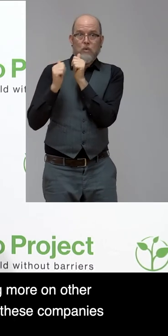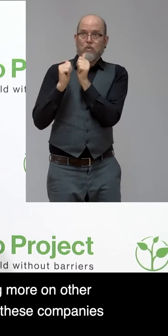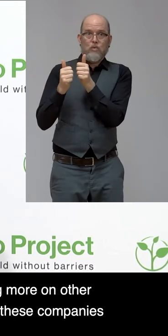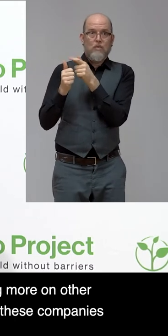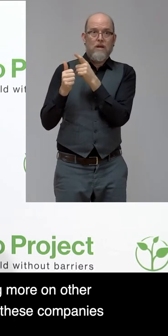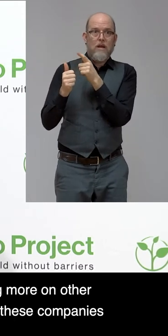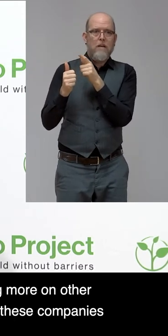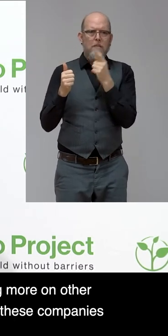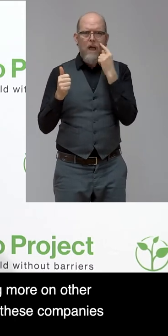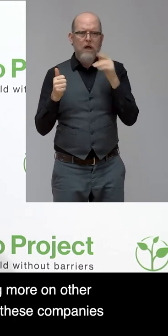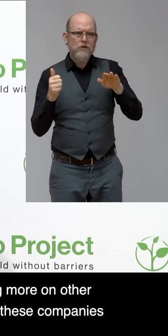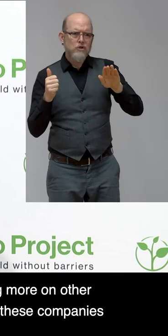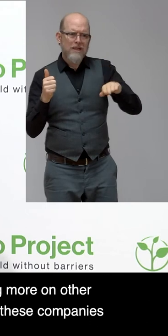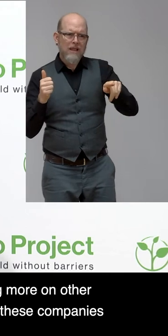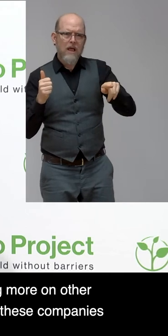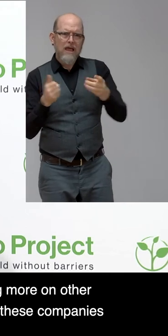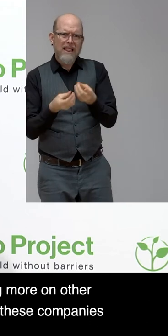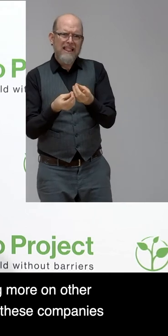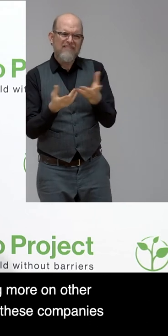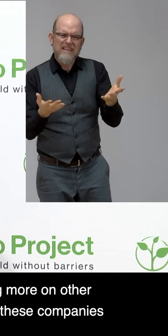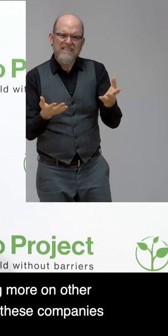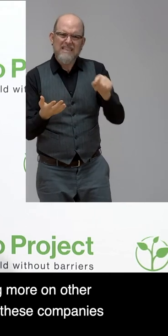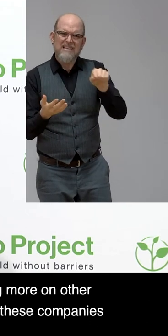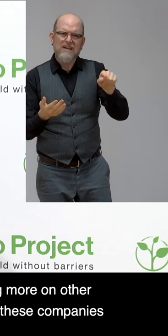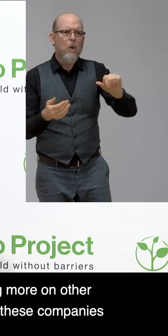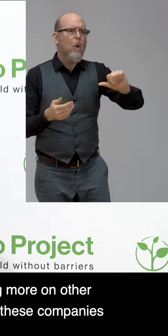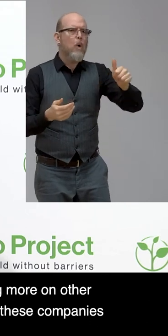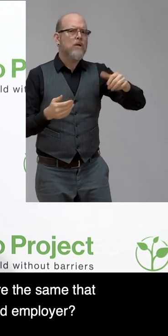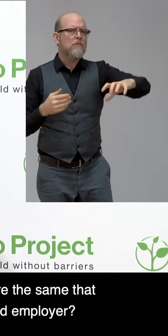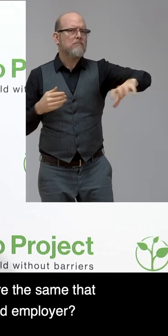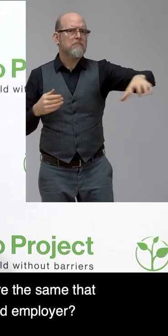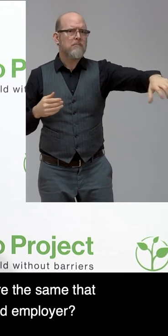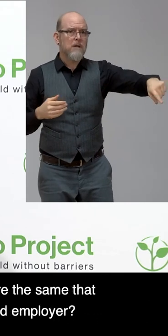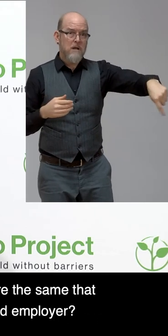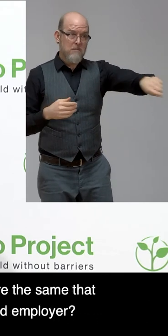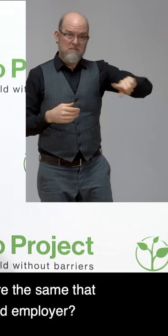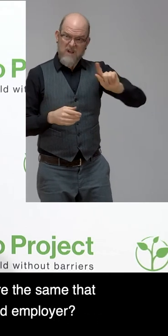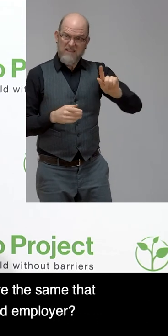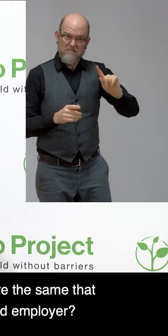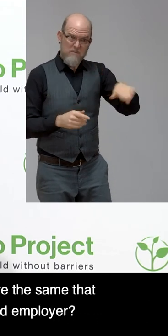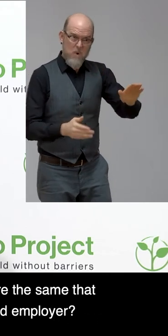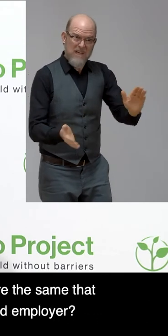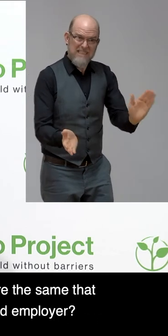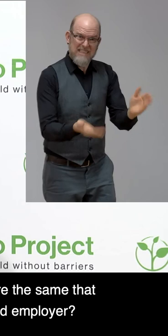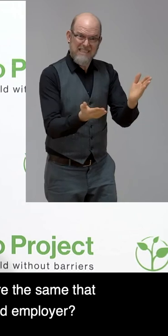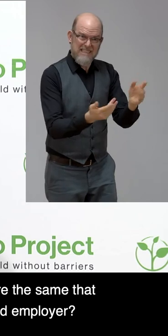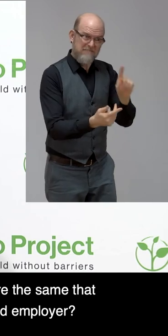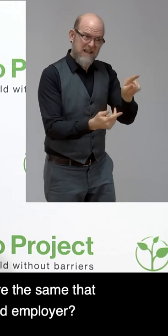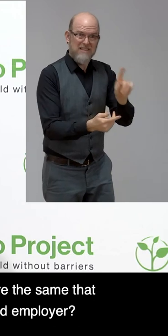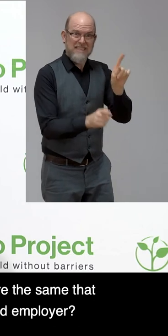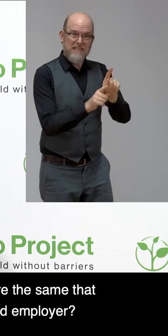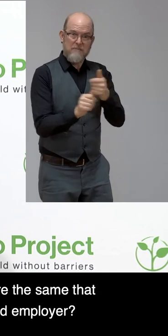dimensions of being a good employer. Would you say, and this is my question, that these companies that tend to be